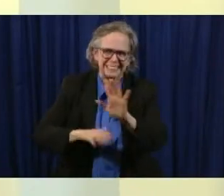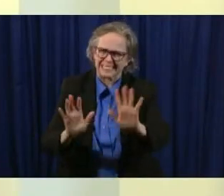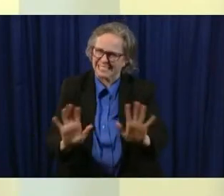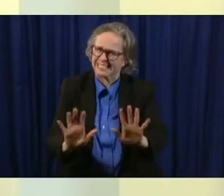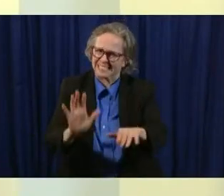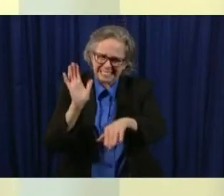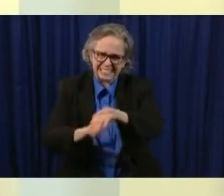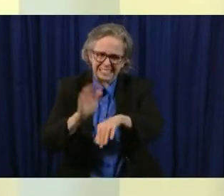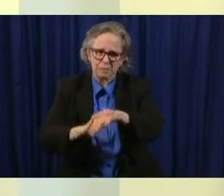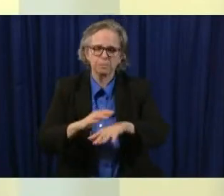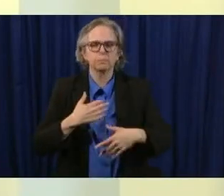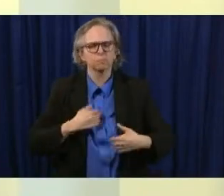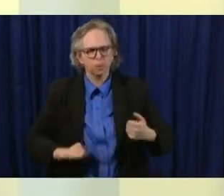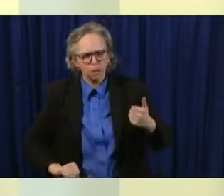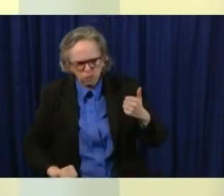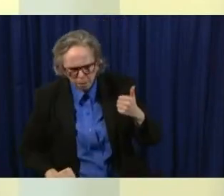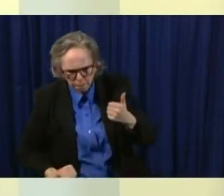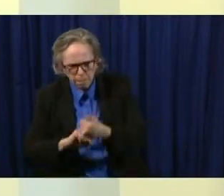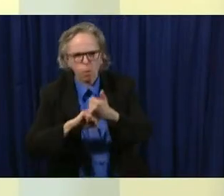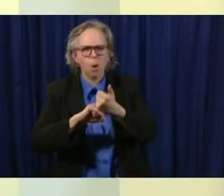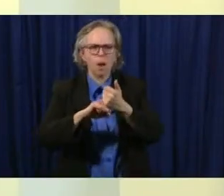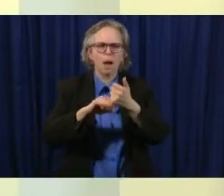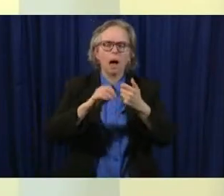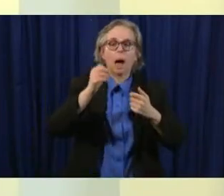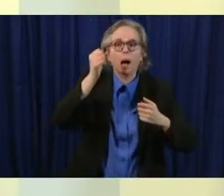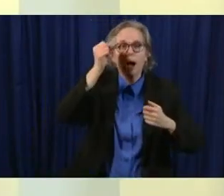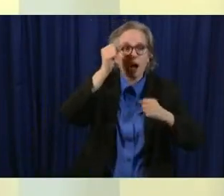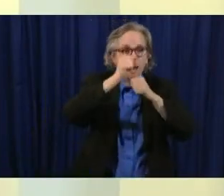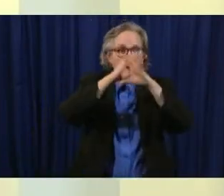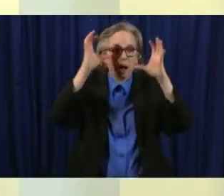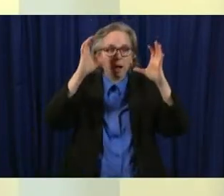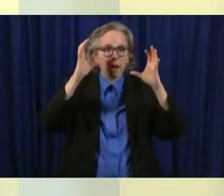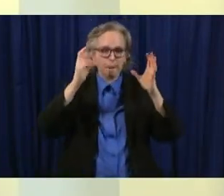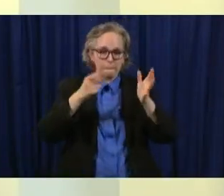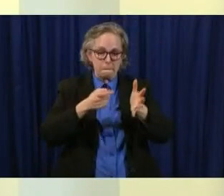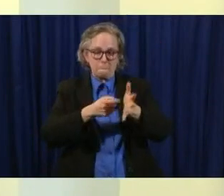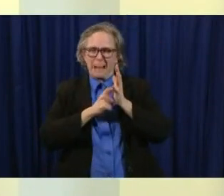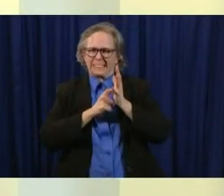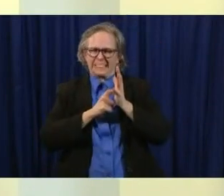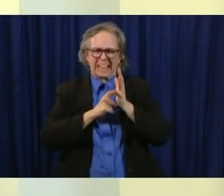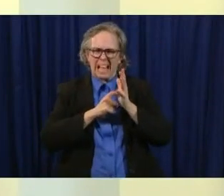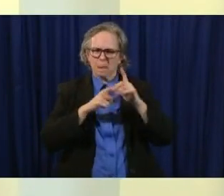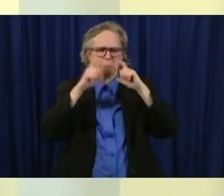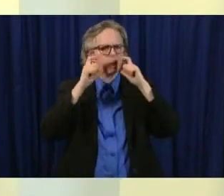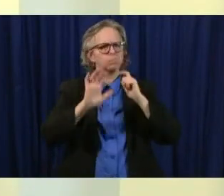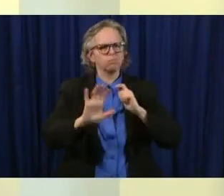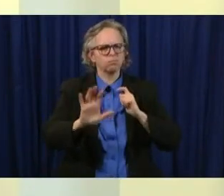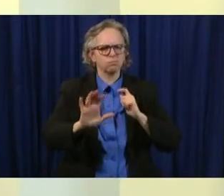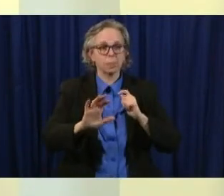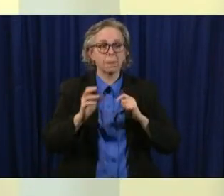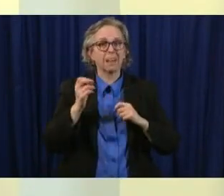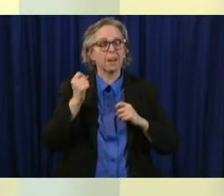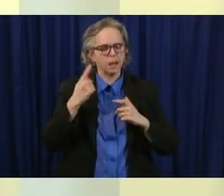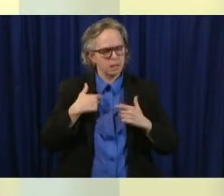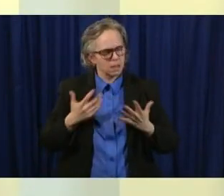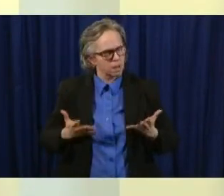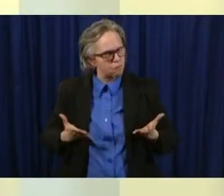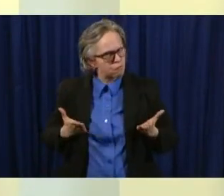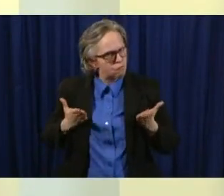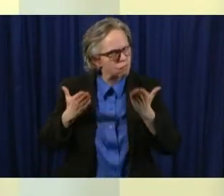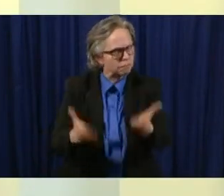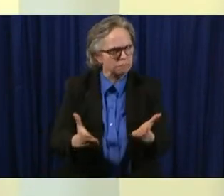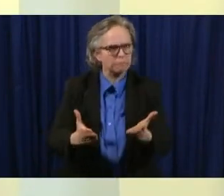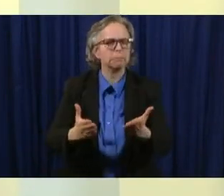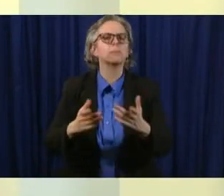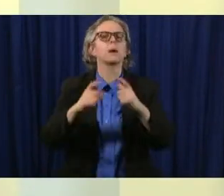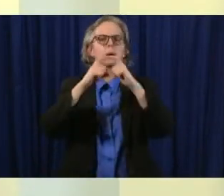mandating uh wearing uh a face covering or a mask but i strongly suggest we do